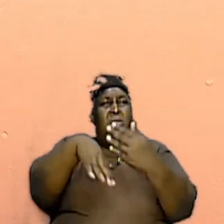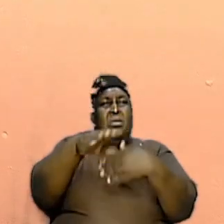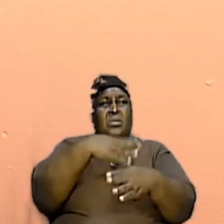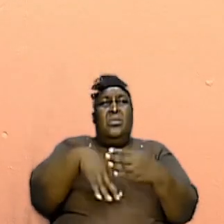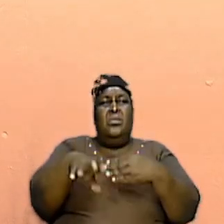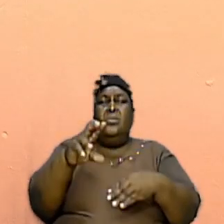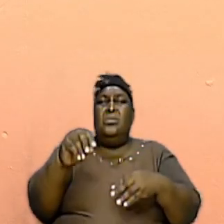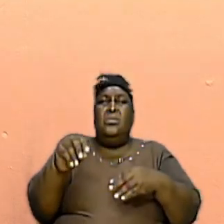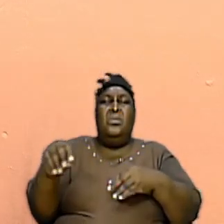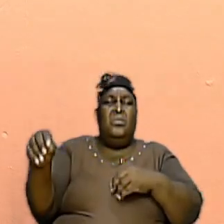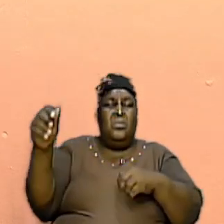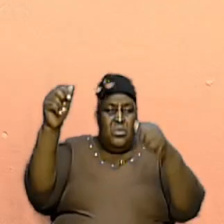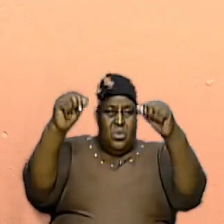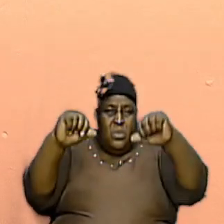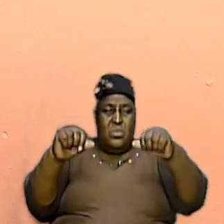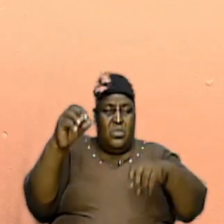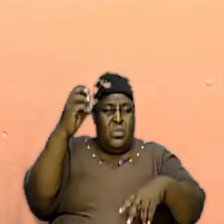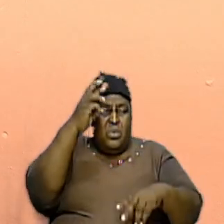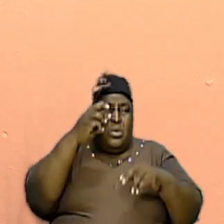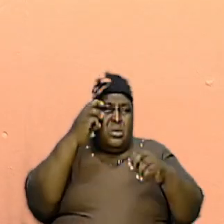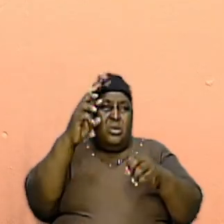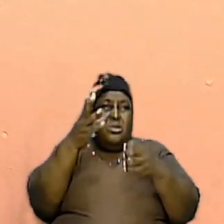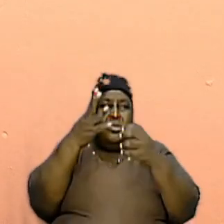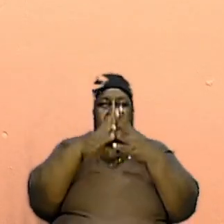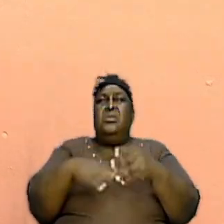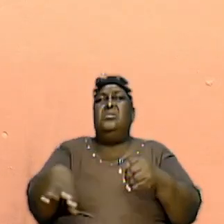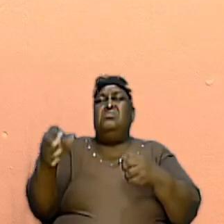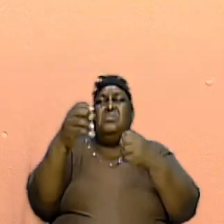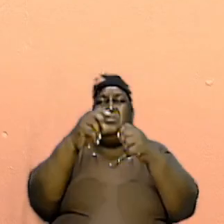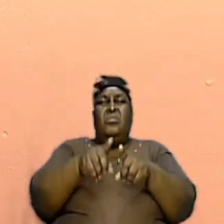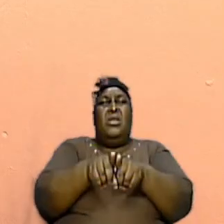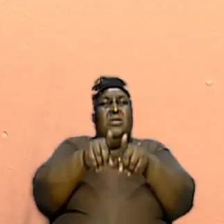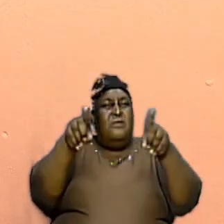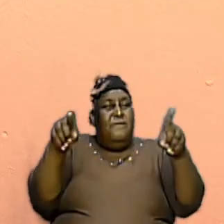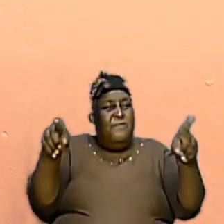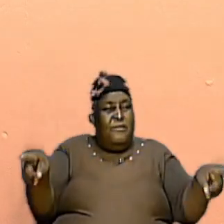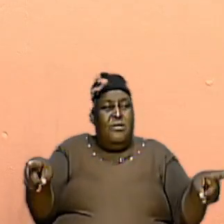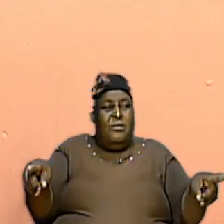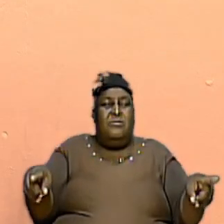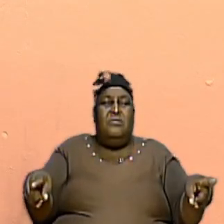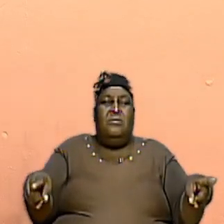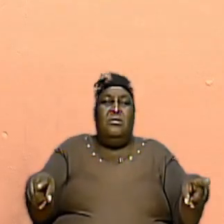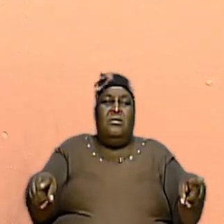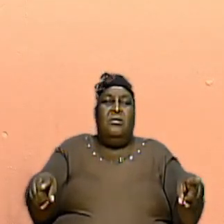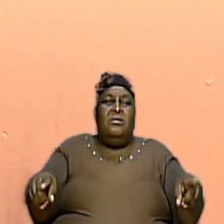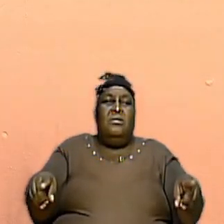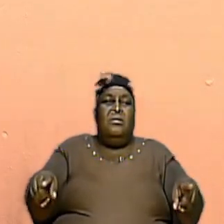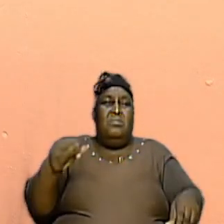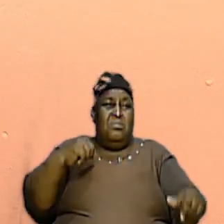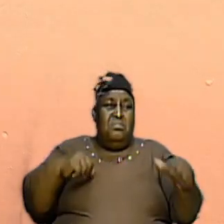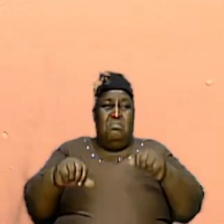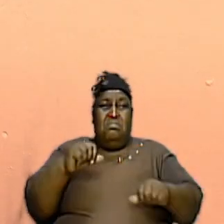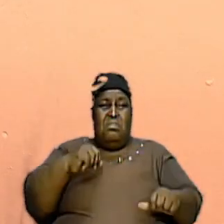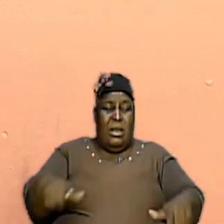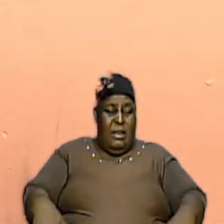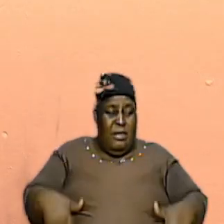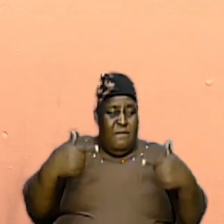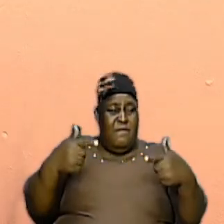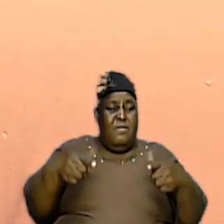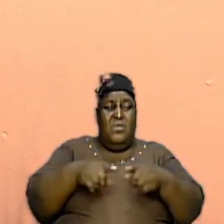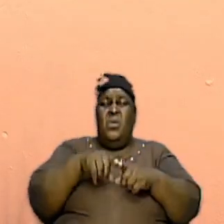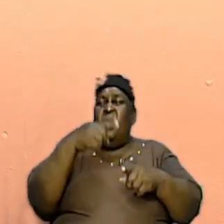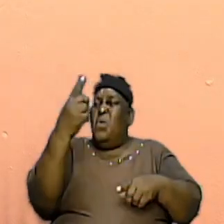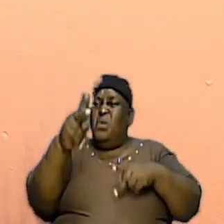people. They are strange. They do strange things. They act as if they are the only people on earth. They don't